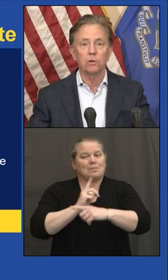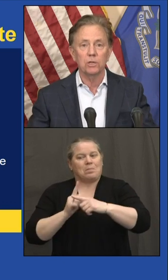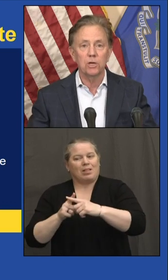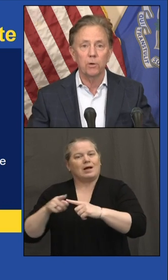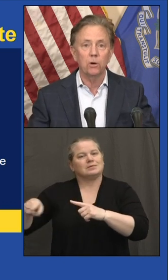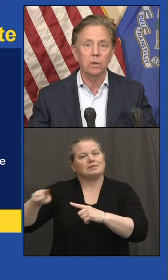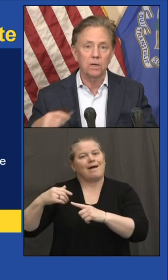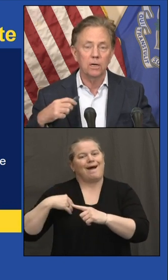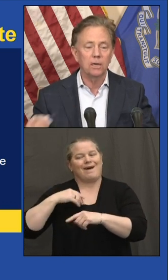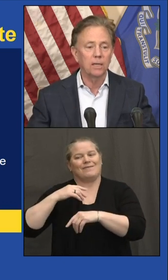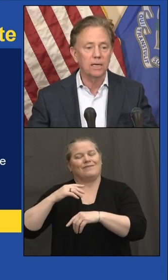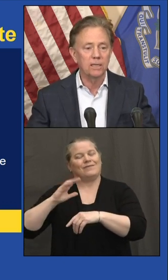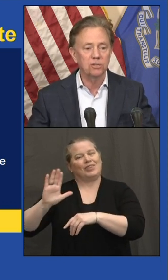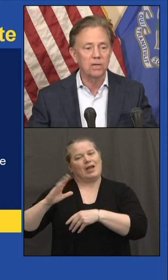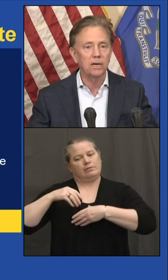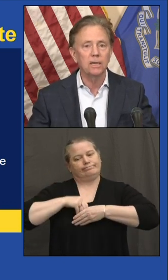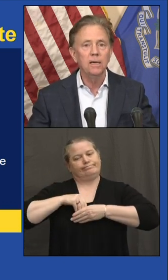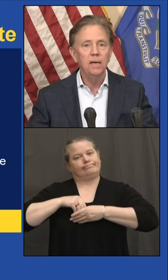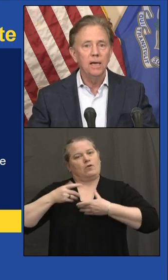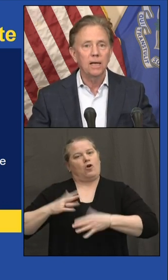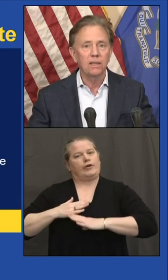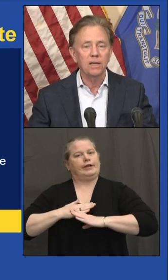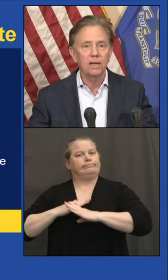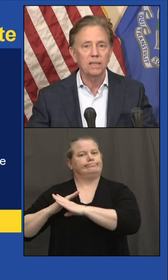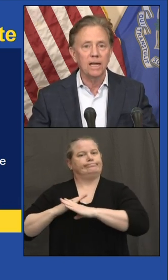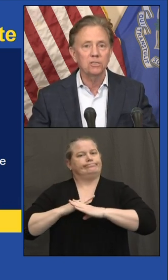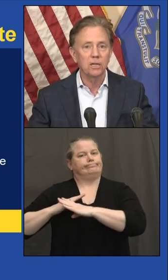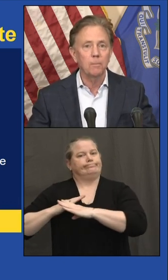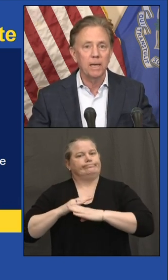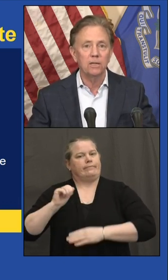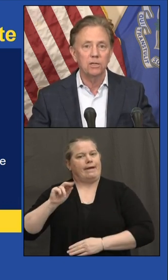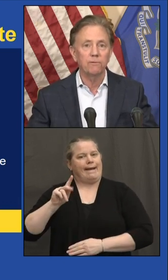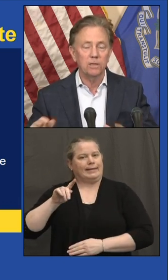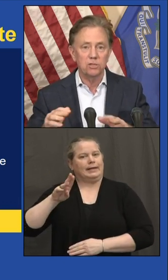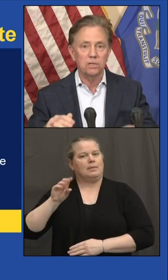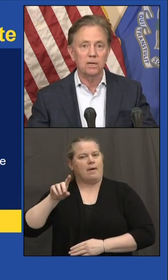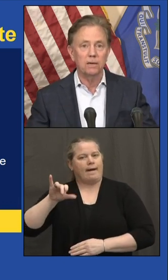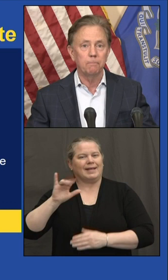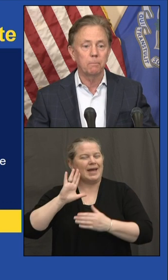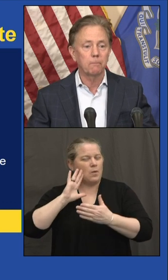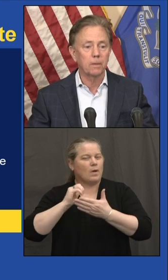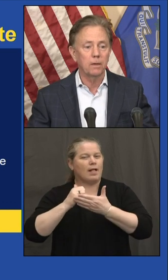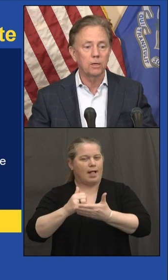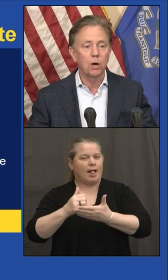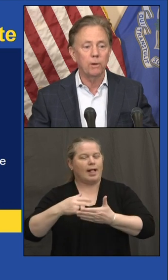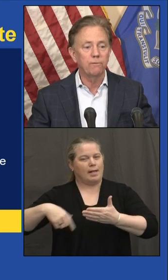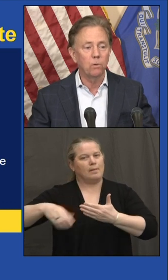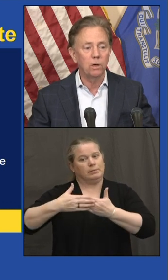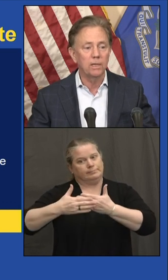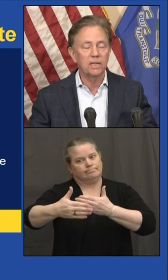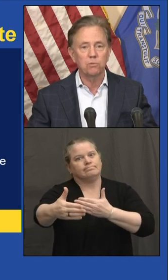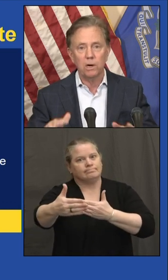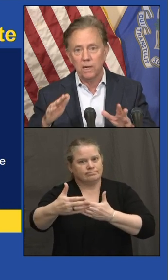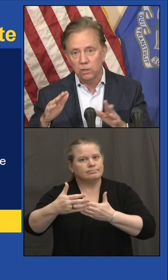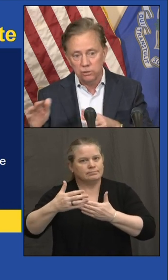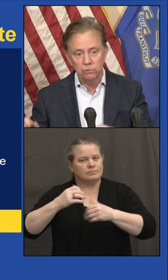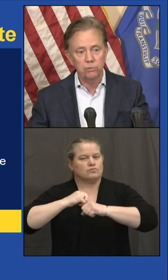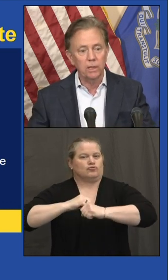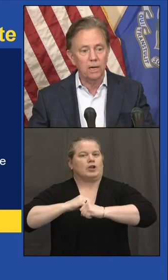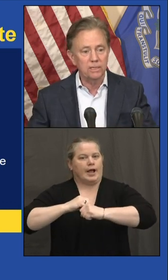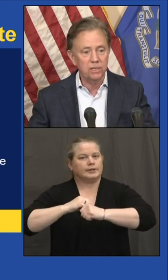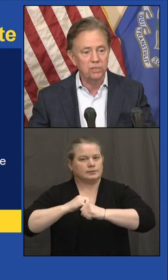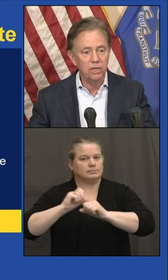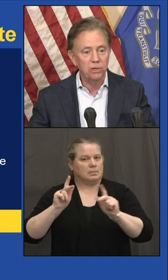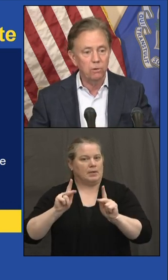governor to what's going on, unlike this guy. And I think that's going to make a difference going forward. And that's why our